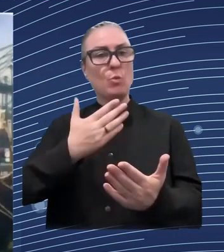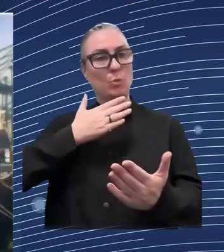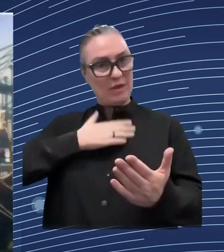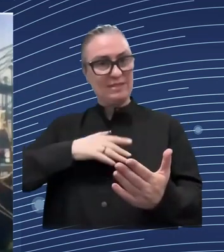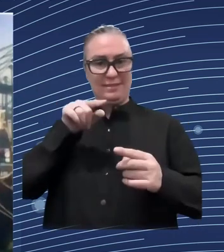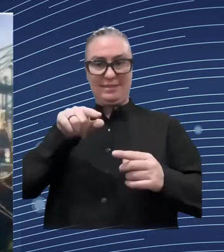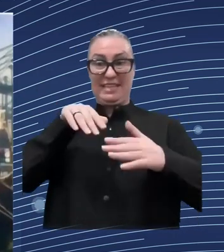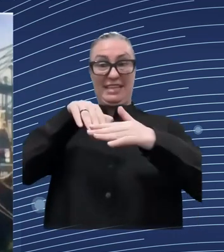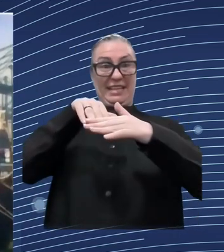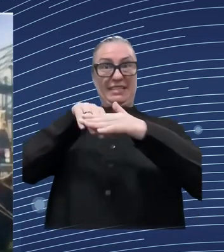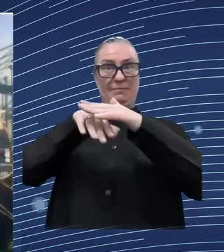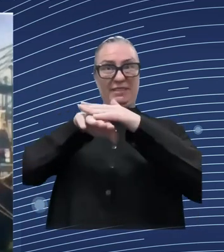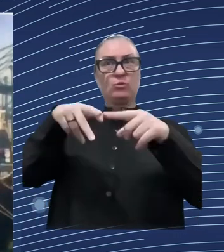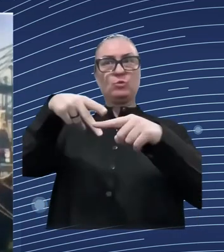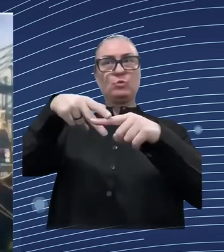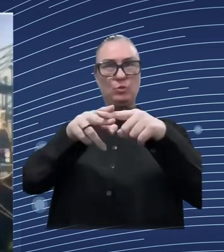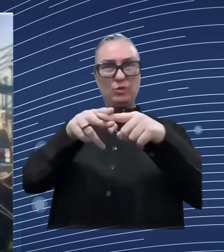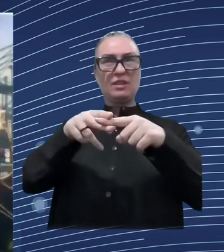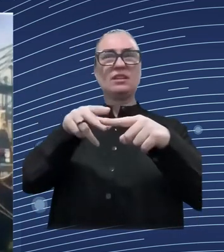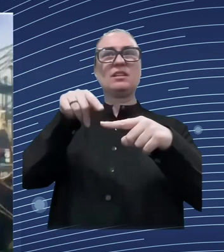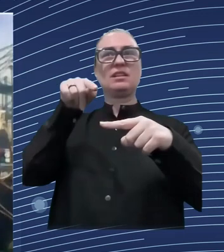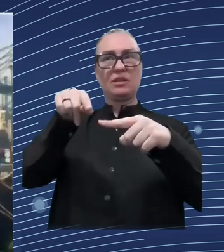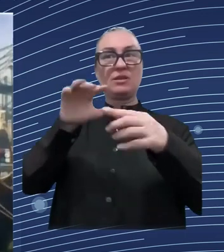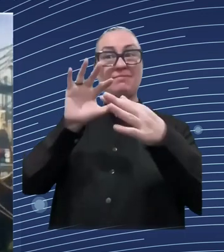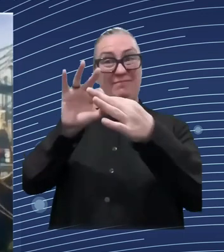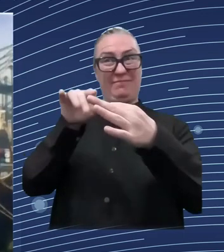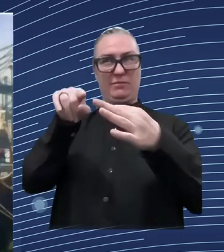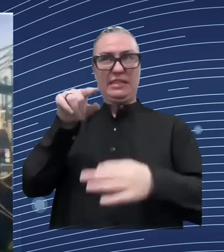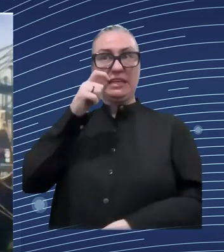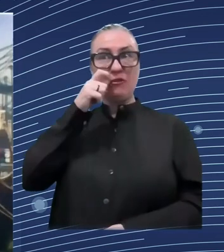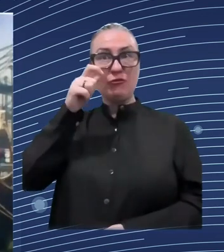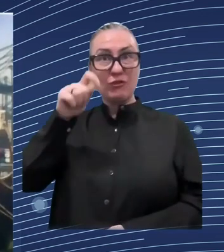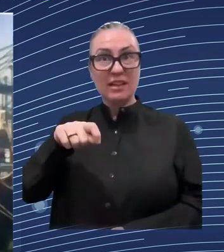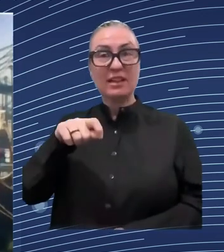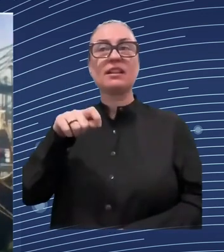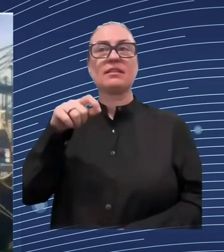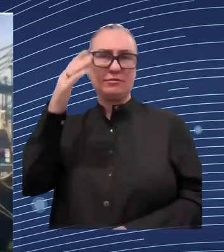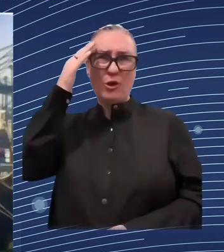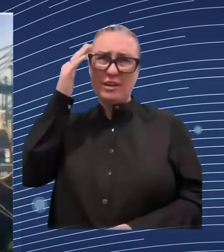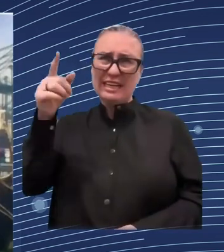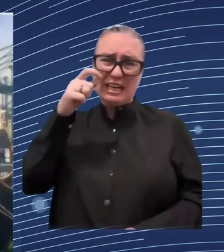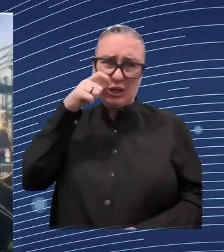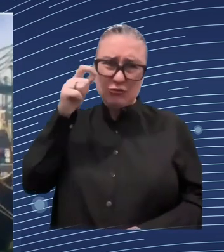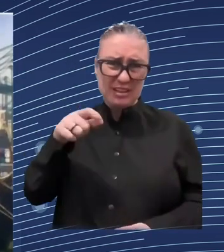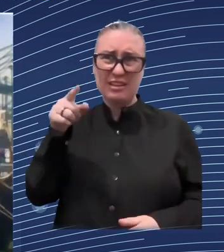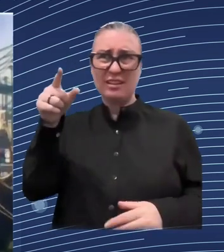enlargement report that we came with last week is the impressive amount of reforms that the country has carried out now